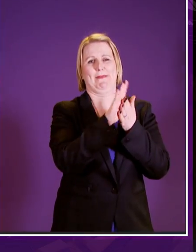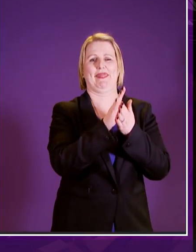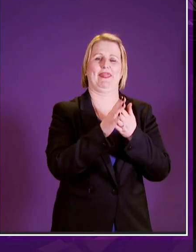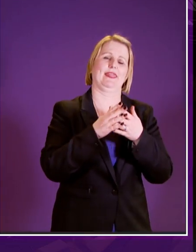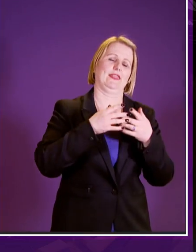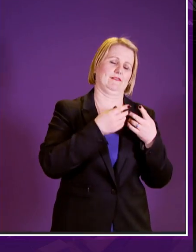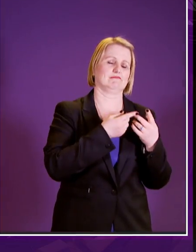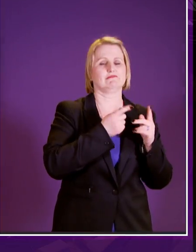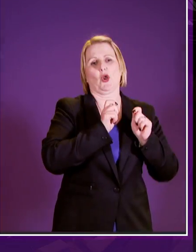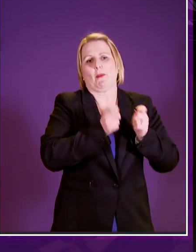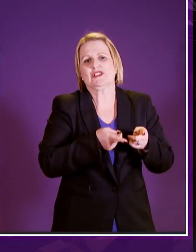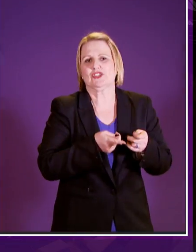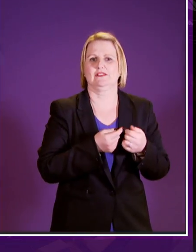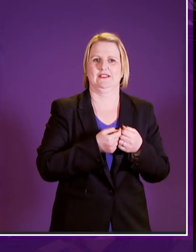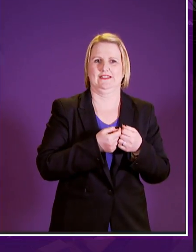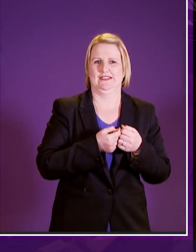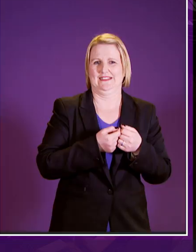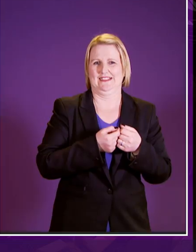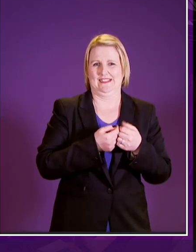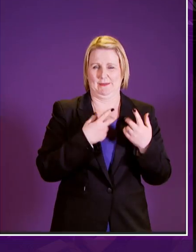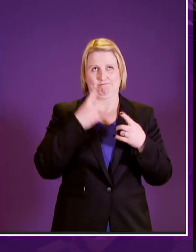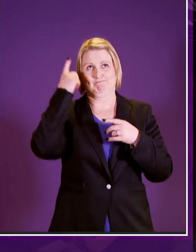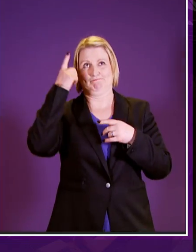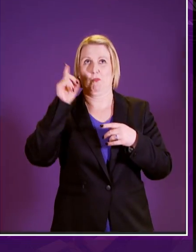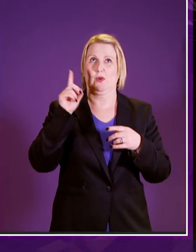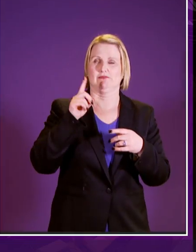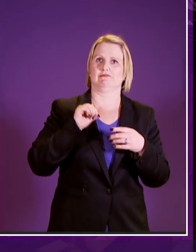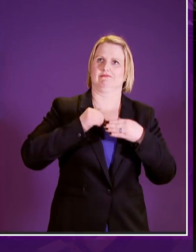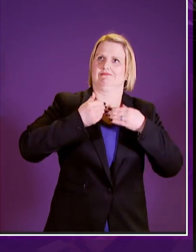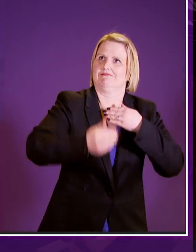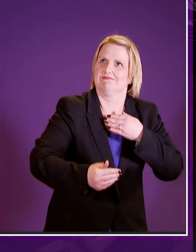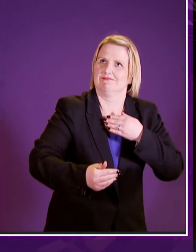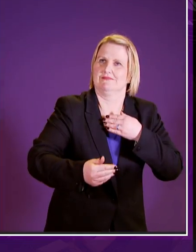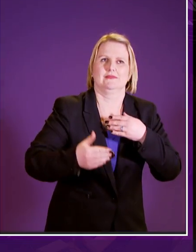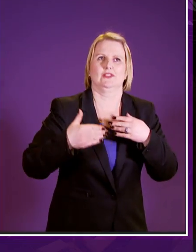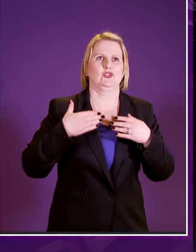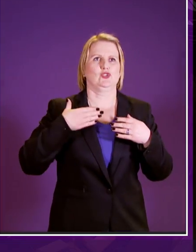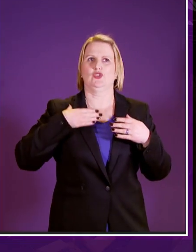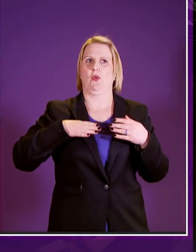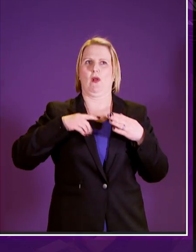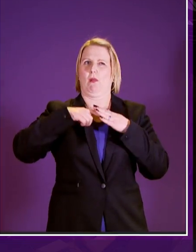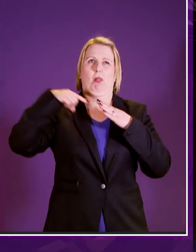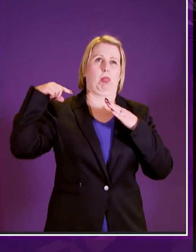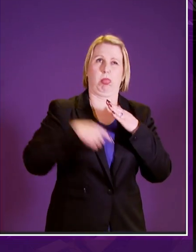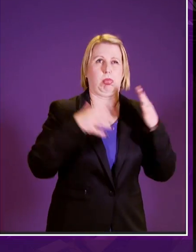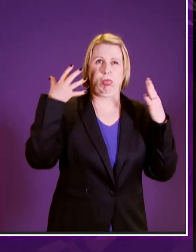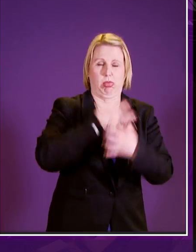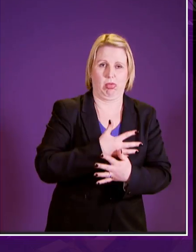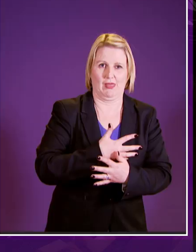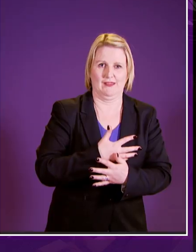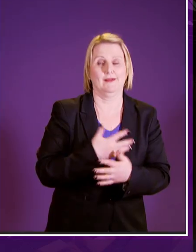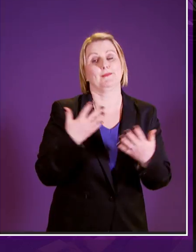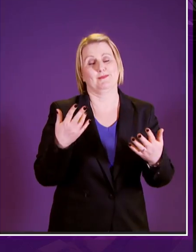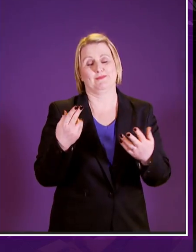social security was whatever you do don't make it more complicated devolution inevitably makes it more complicated social